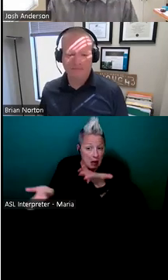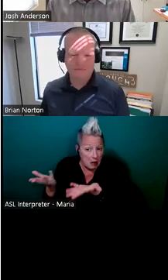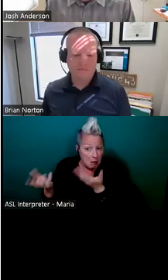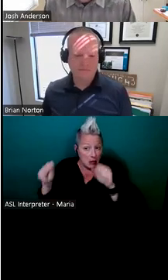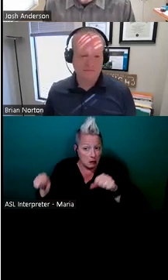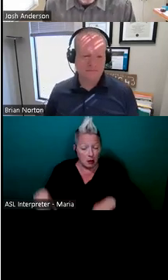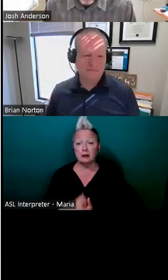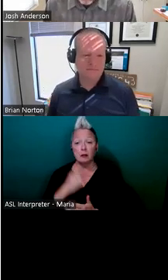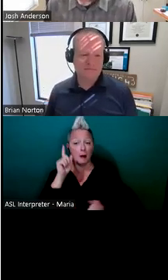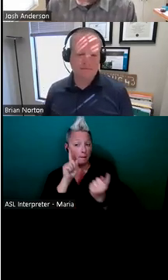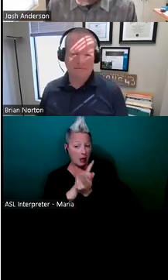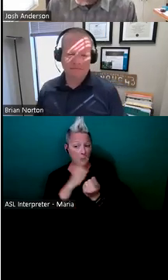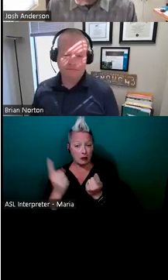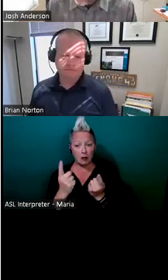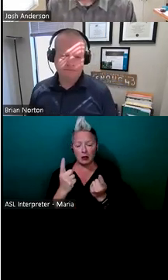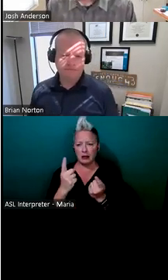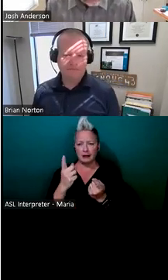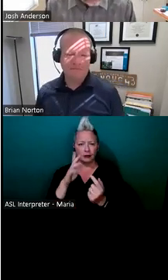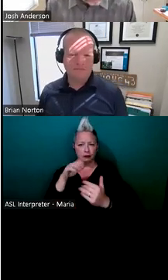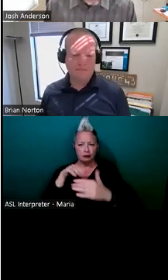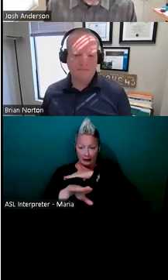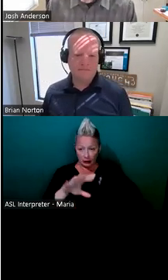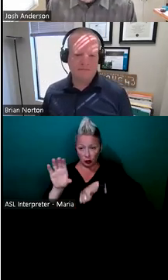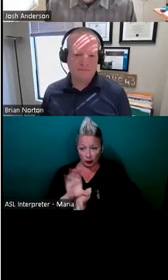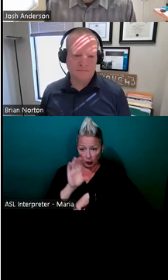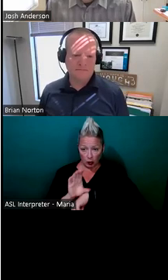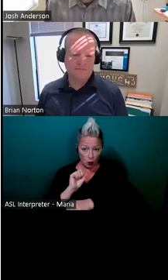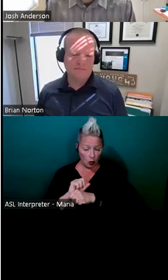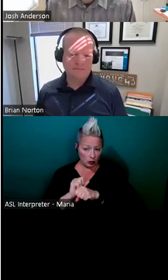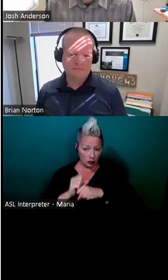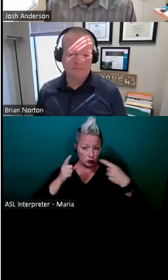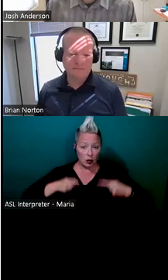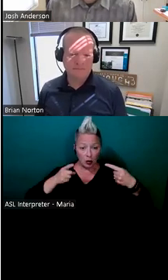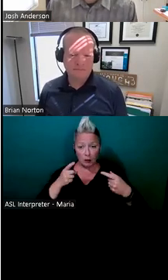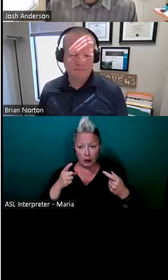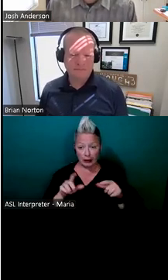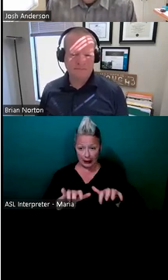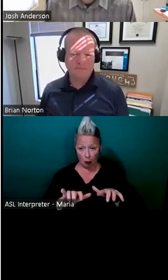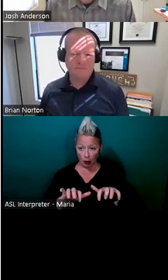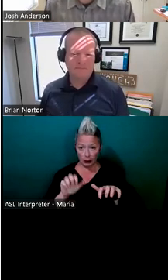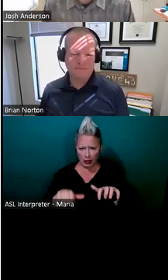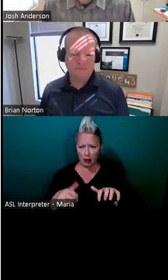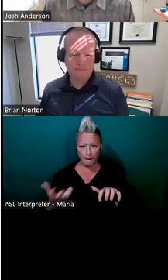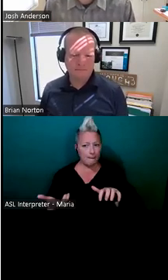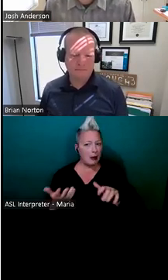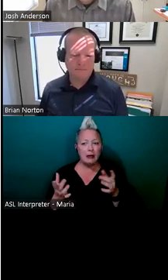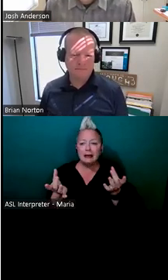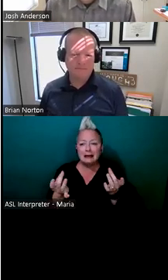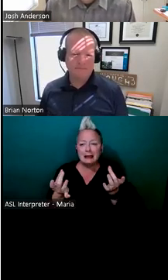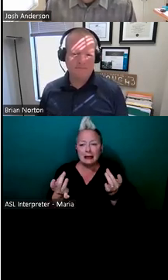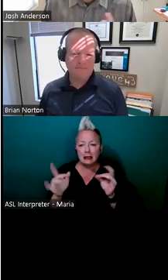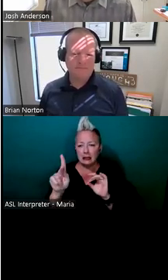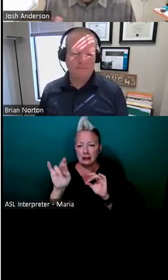accessing the computer at work is an issue, well, you know, can we access the keyboard? Do we just need sticky keys or some other